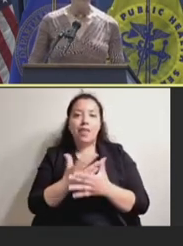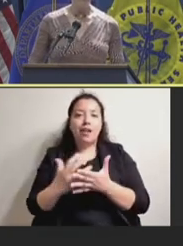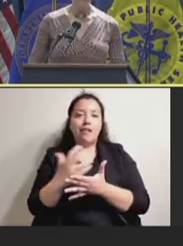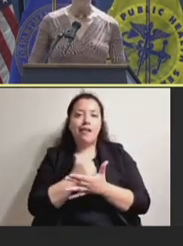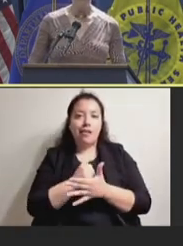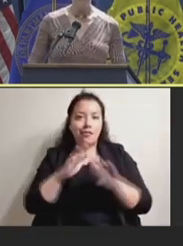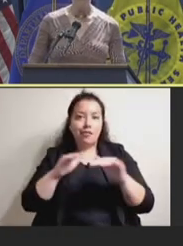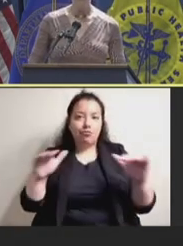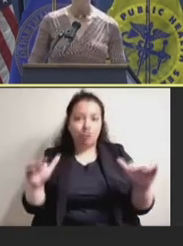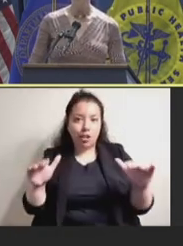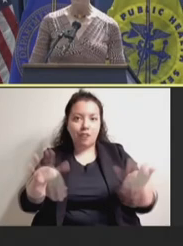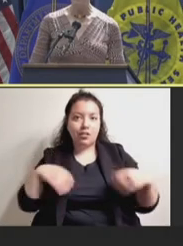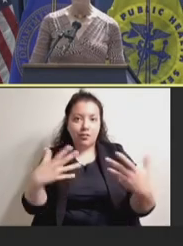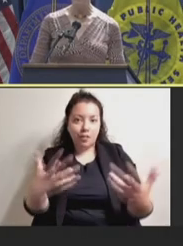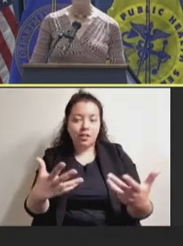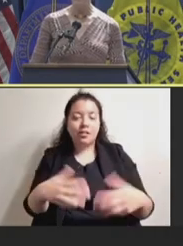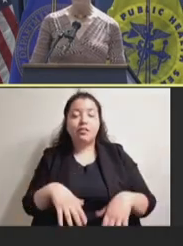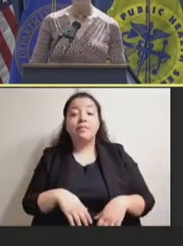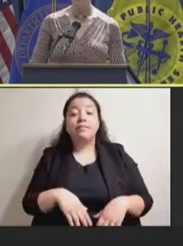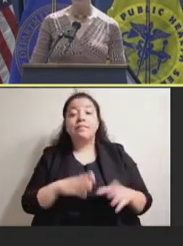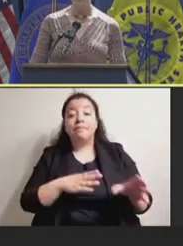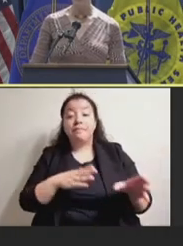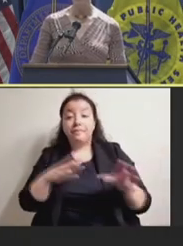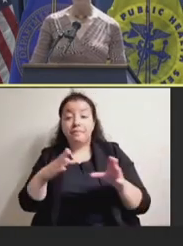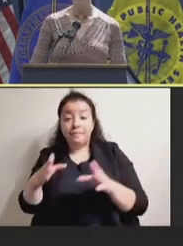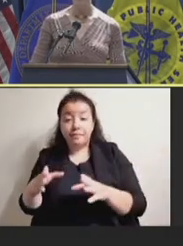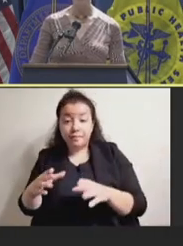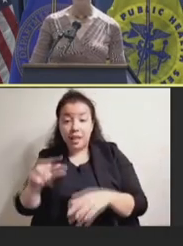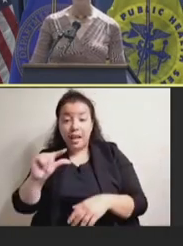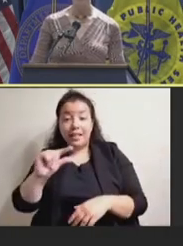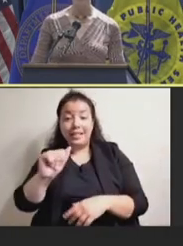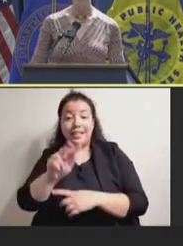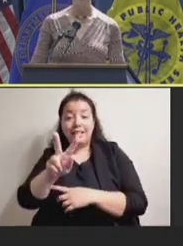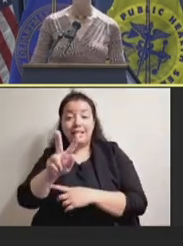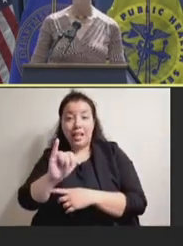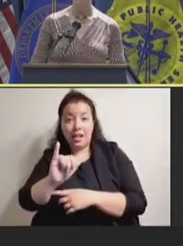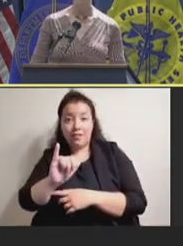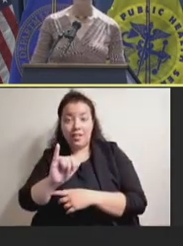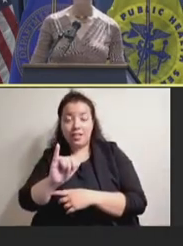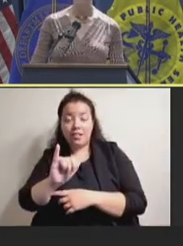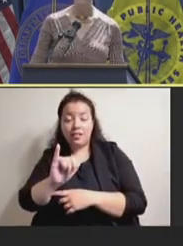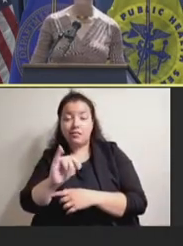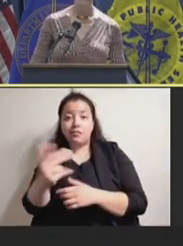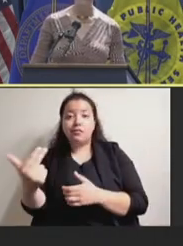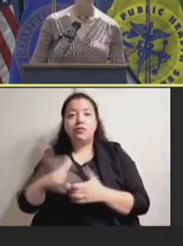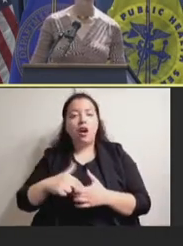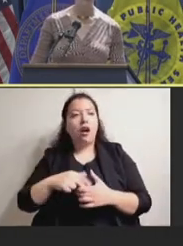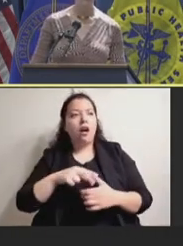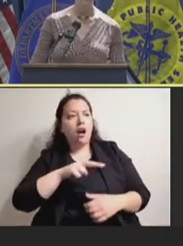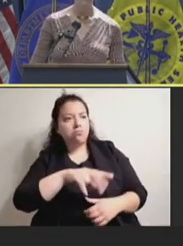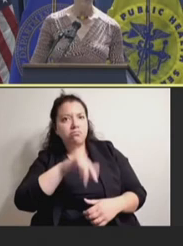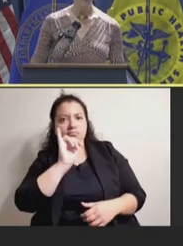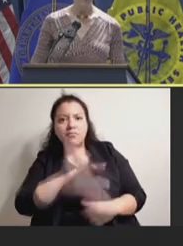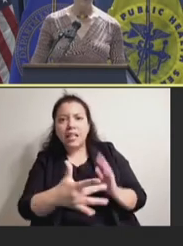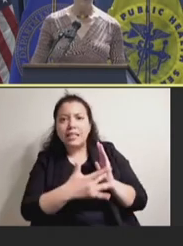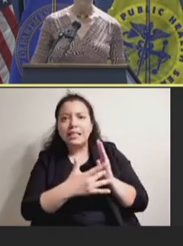Finally, Gavi came on board and said that this technology should be used with all of the vaccines that they support.